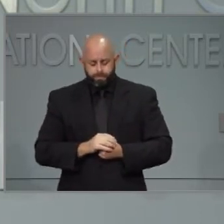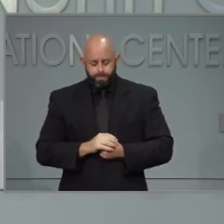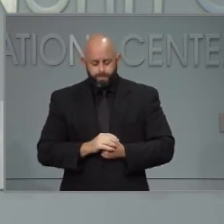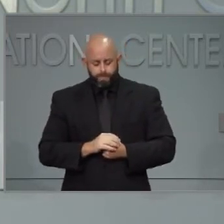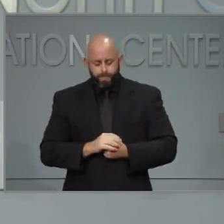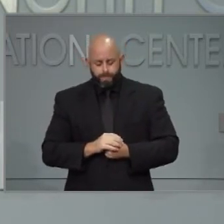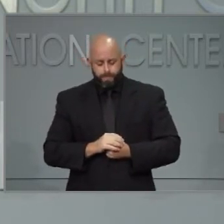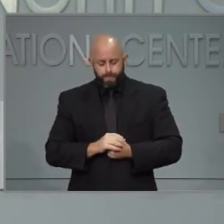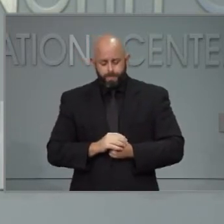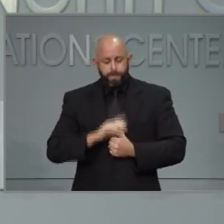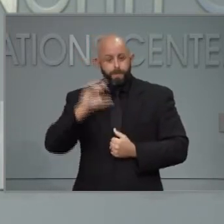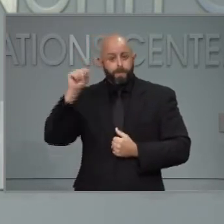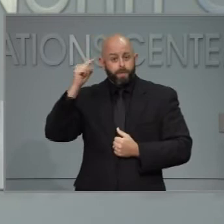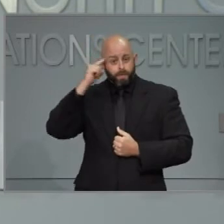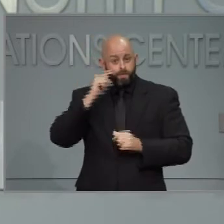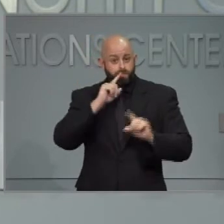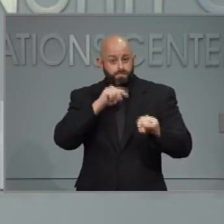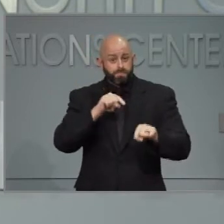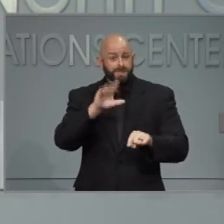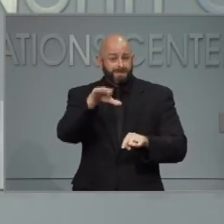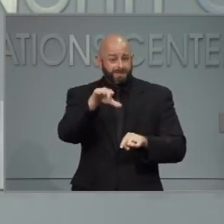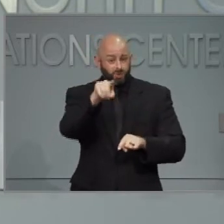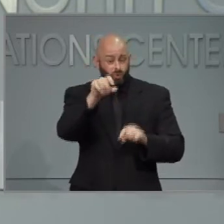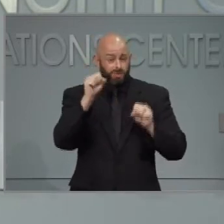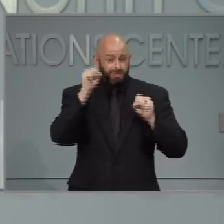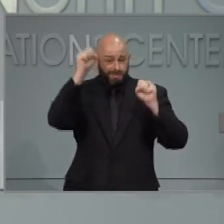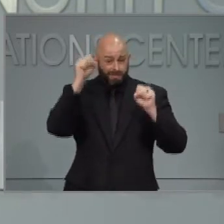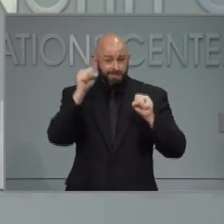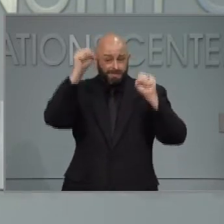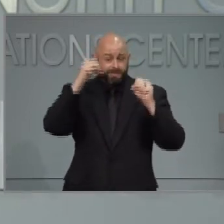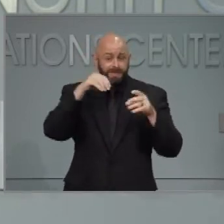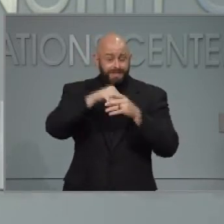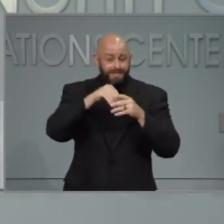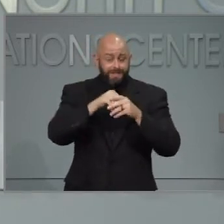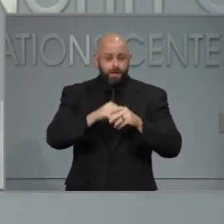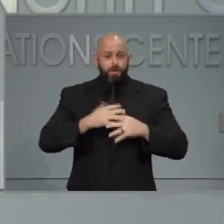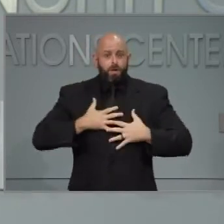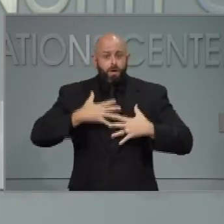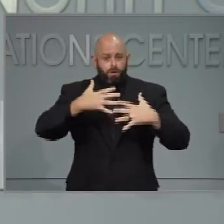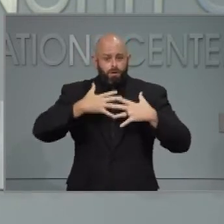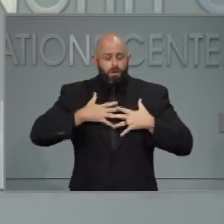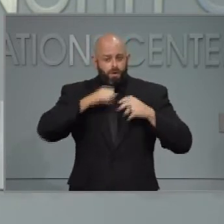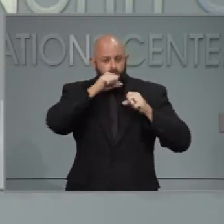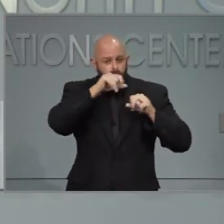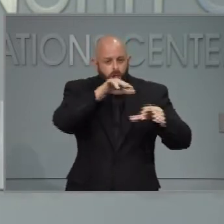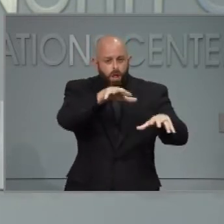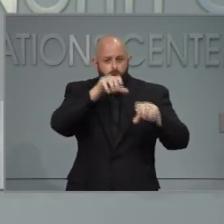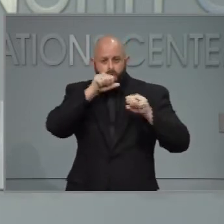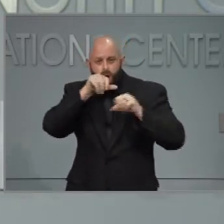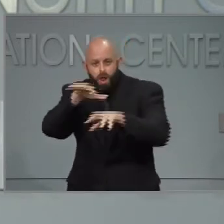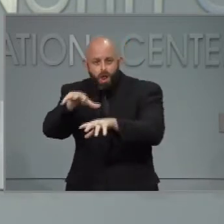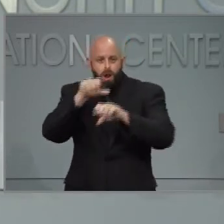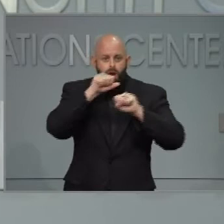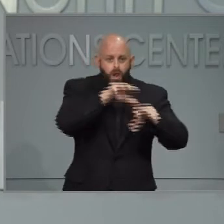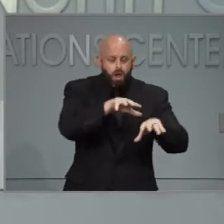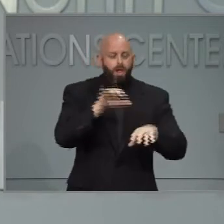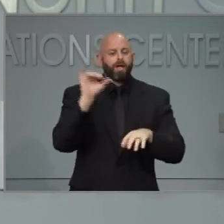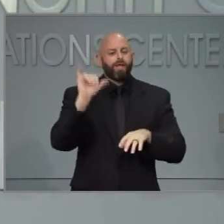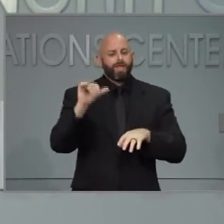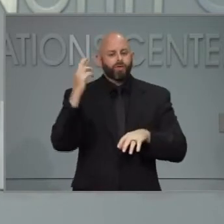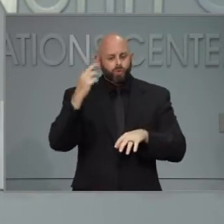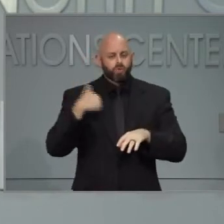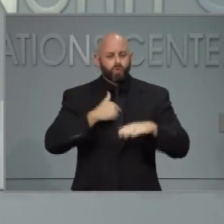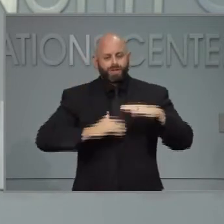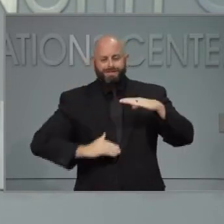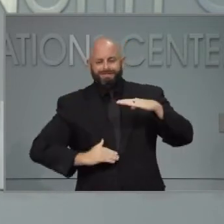exercise indoors, that the virus can be spread, and it's one of the reasons that capacity was limited to 30